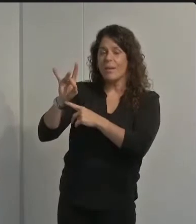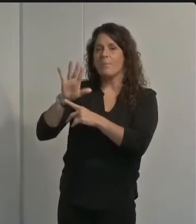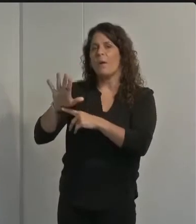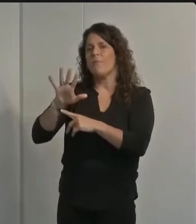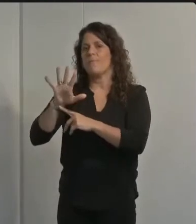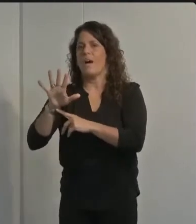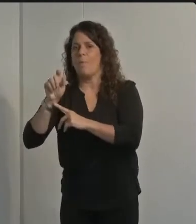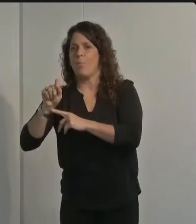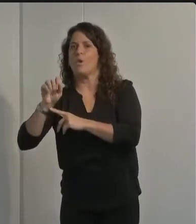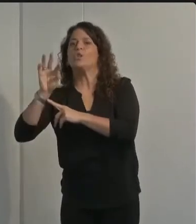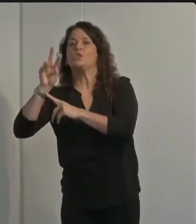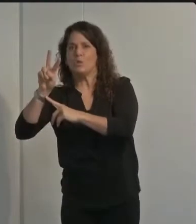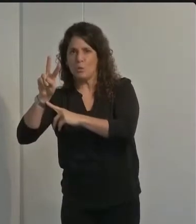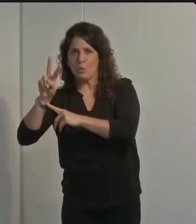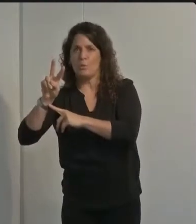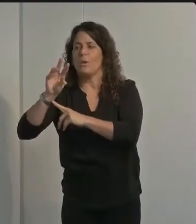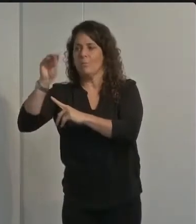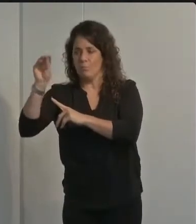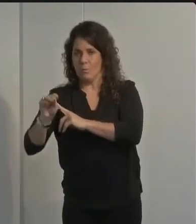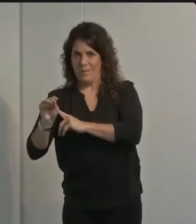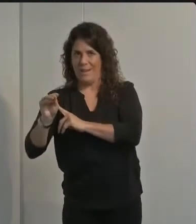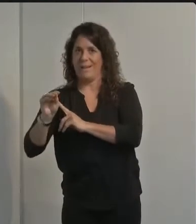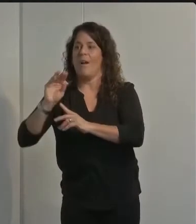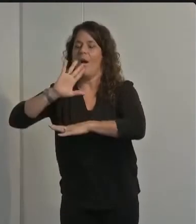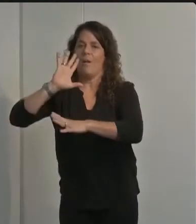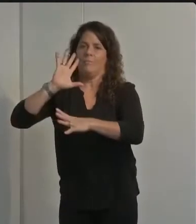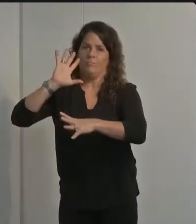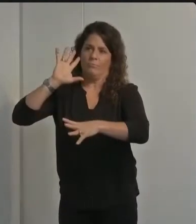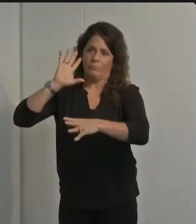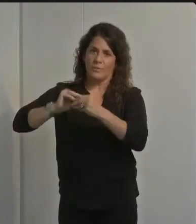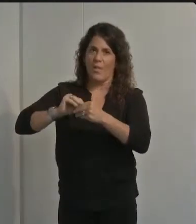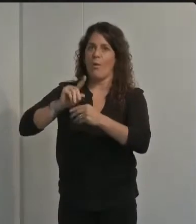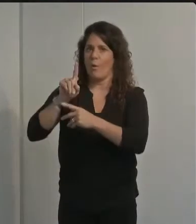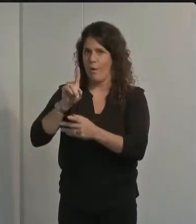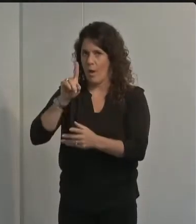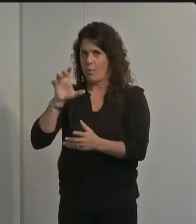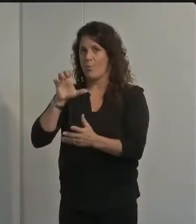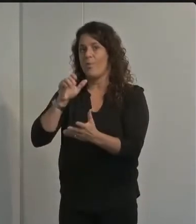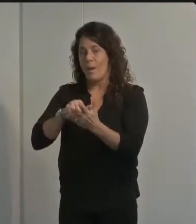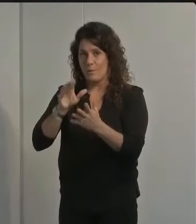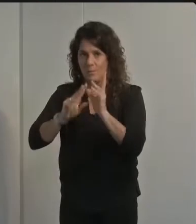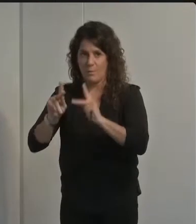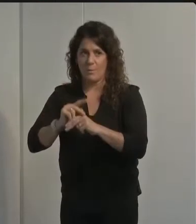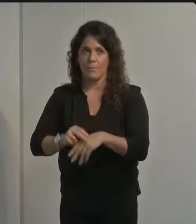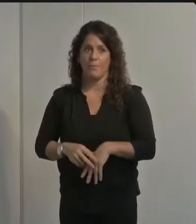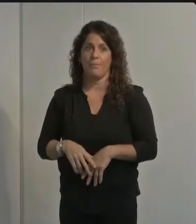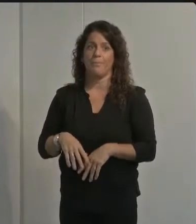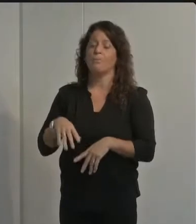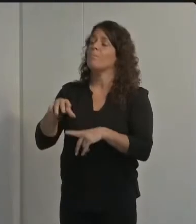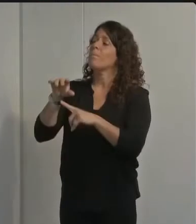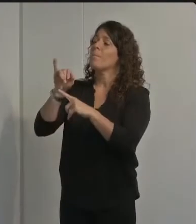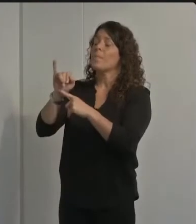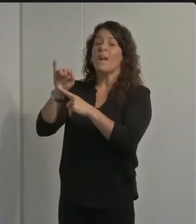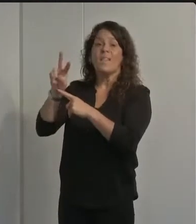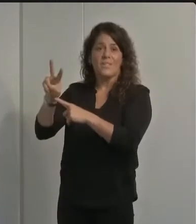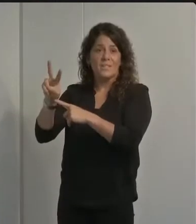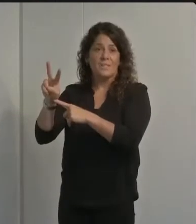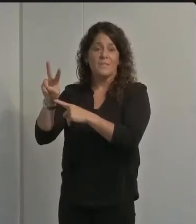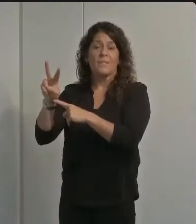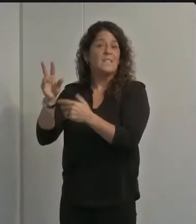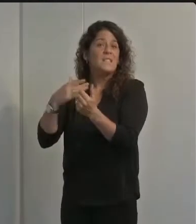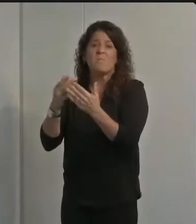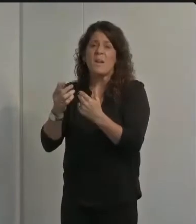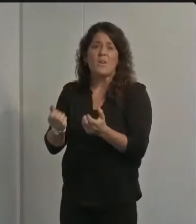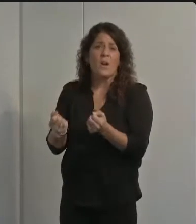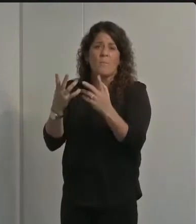.2 cases per 100 000 people what happens next in isla vista is truly up to its residents no matter how much we test